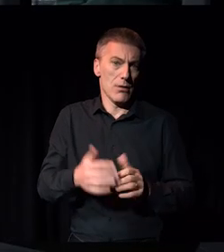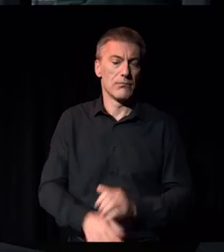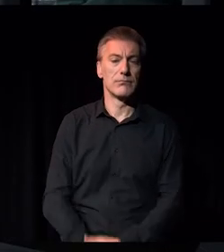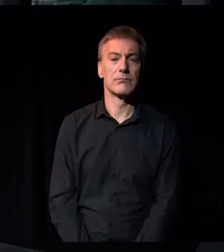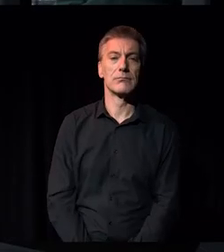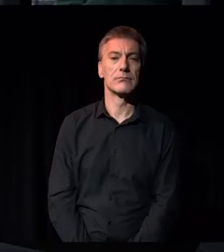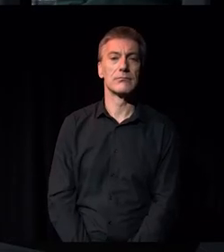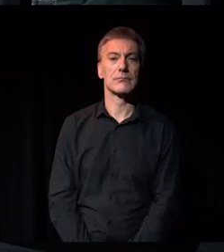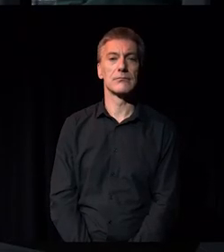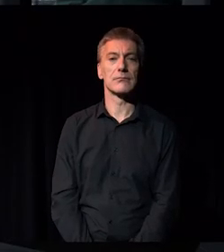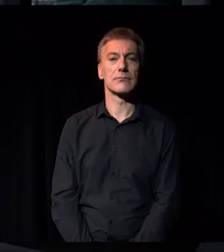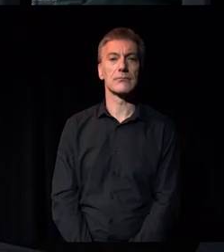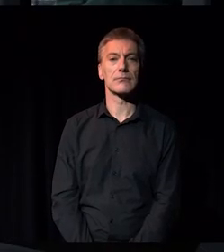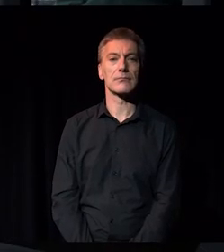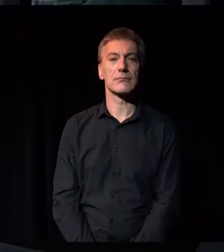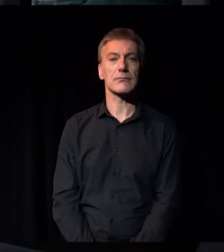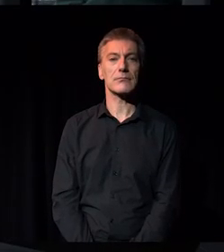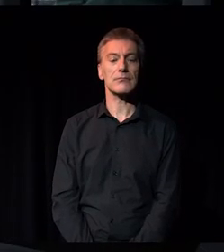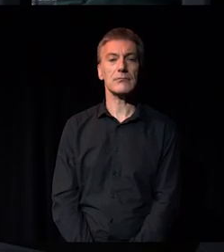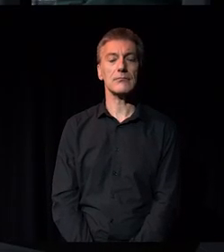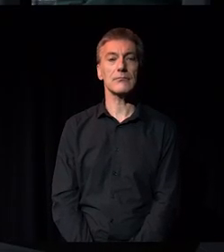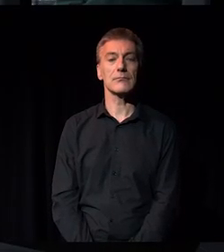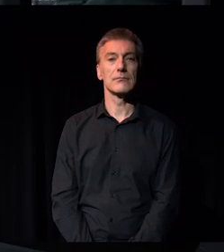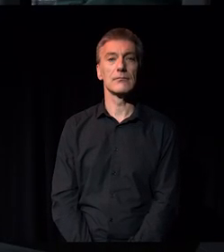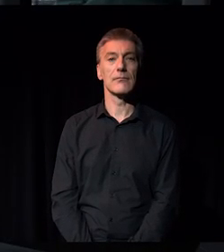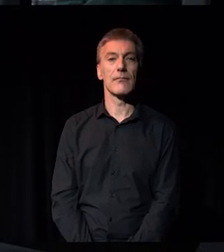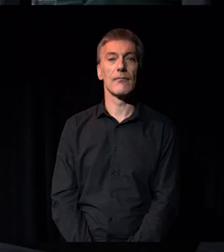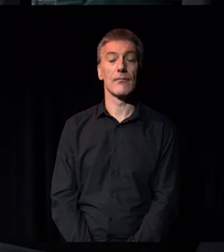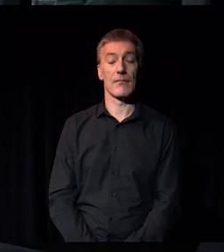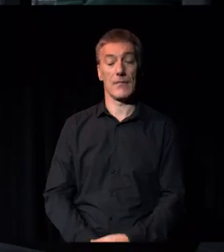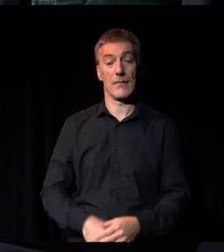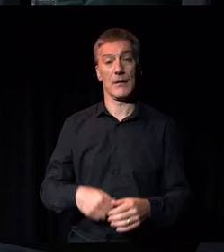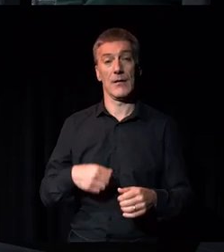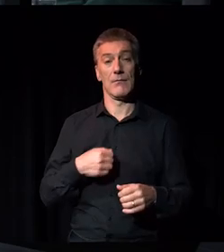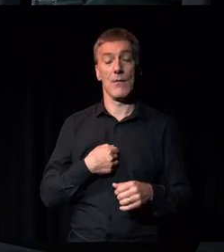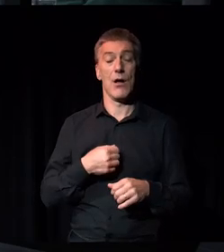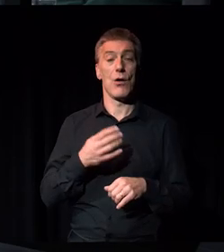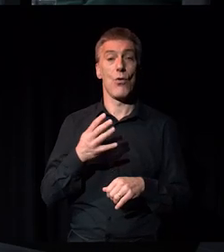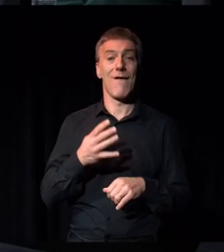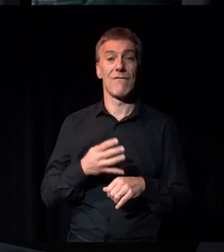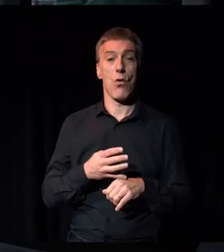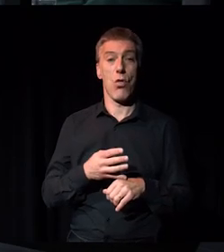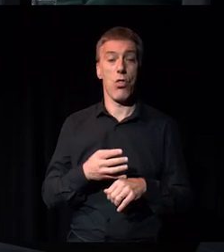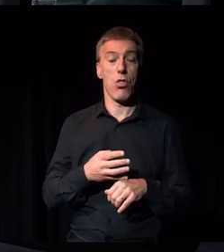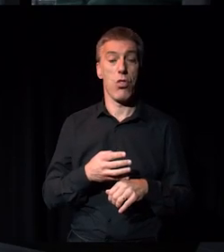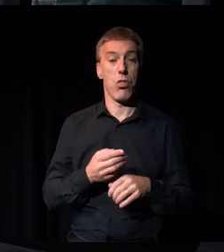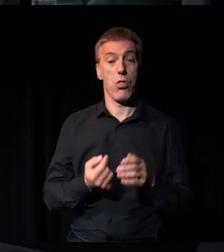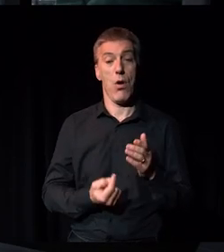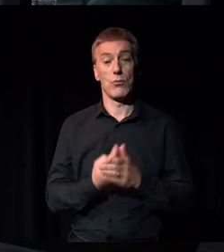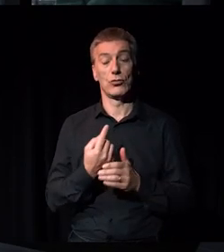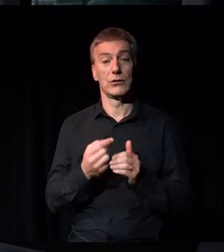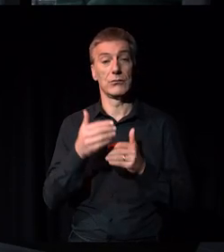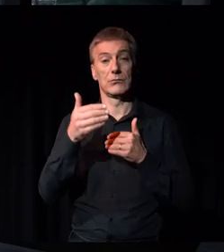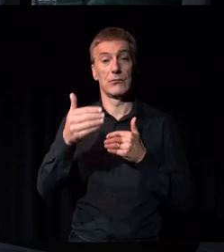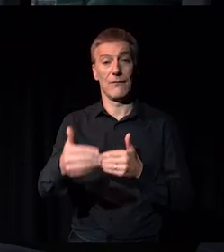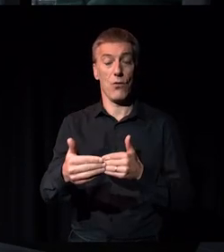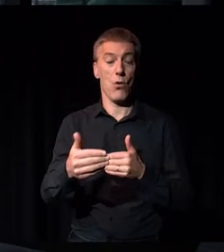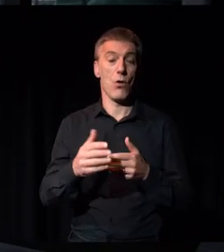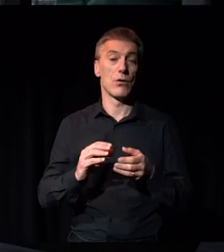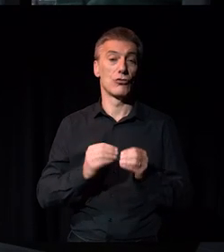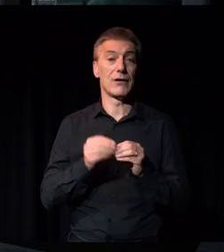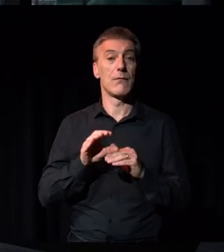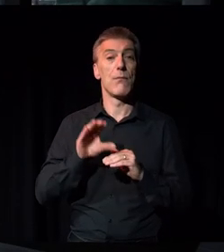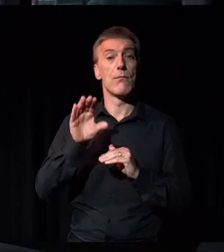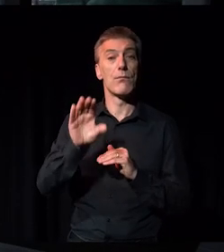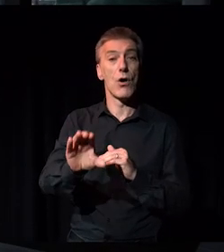Can I say as well, so in this fourth edition of Western Gerberd Creative Bursaries, we are partnering with the Art Fund for the first